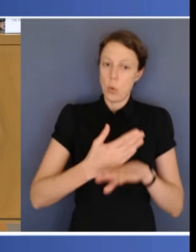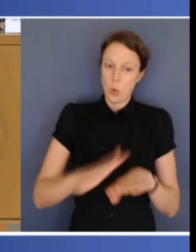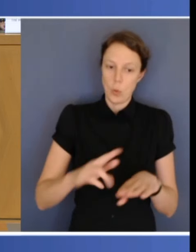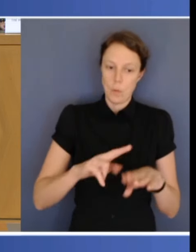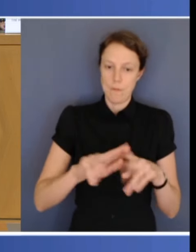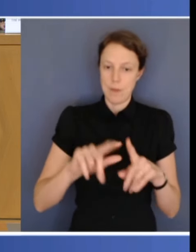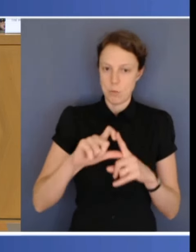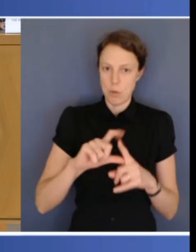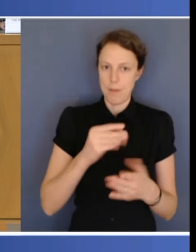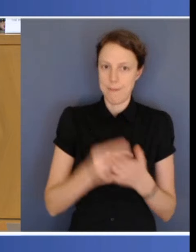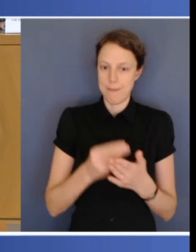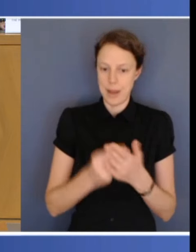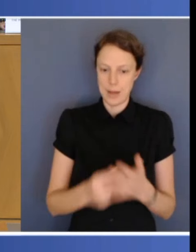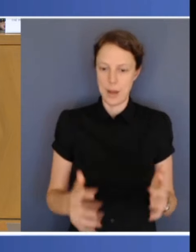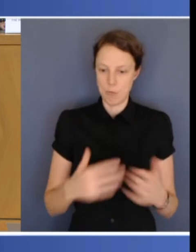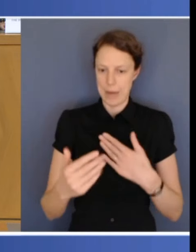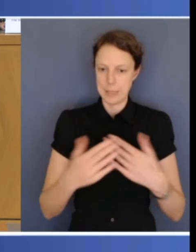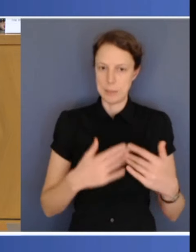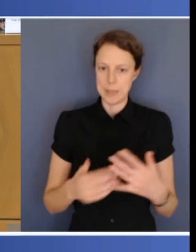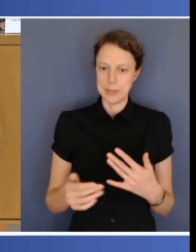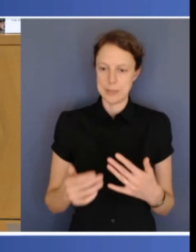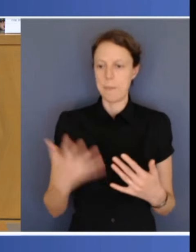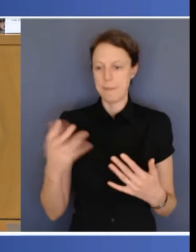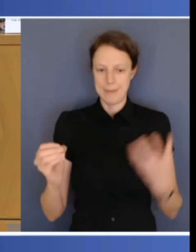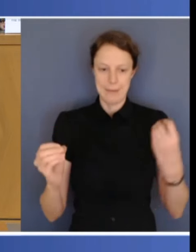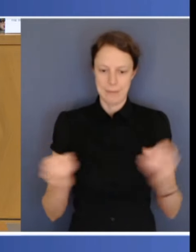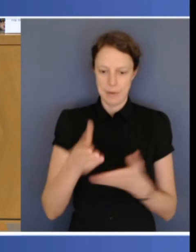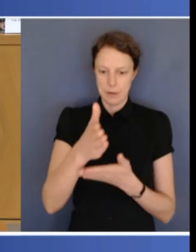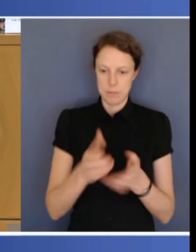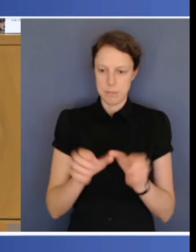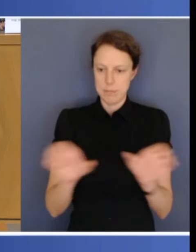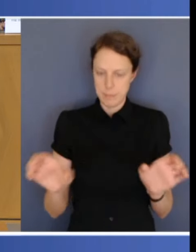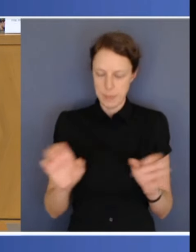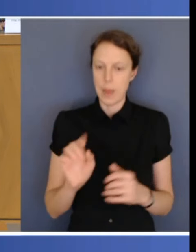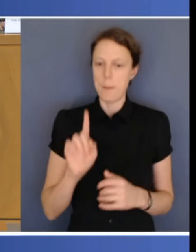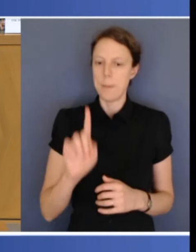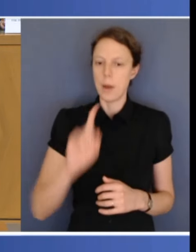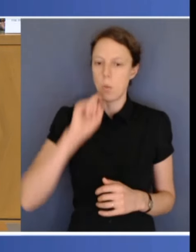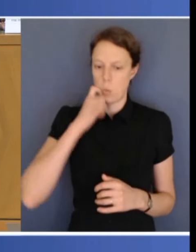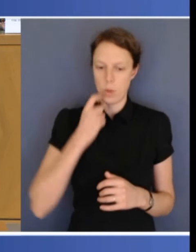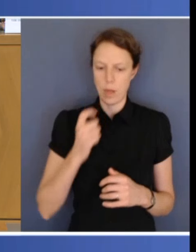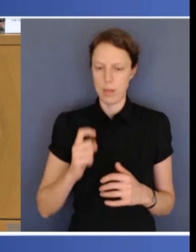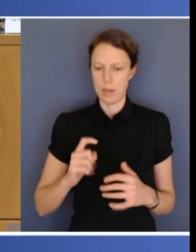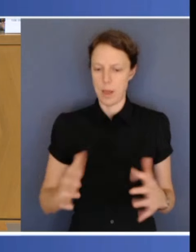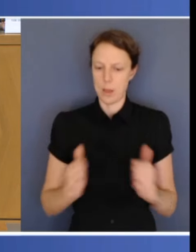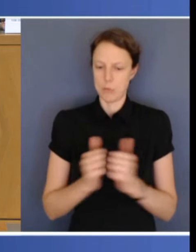50-50, with final details to be settled through the Treasurer's meeting. The